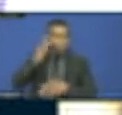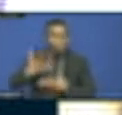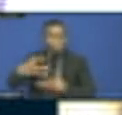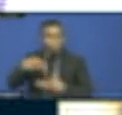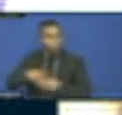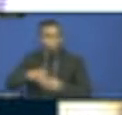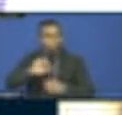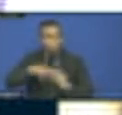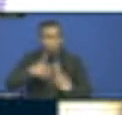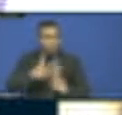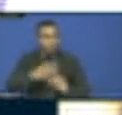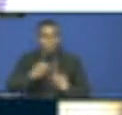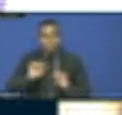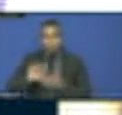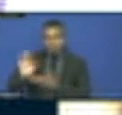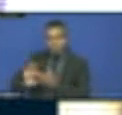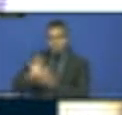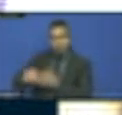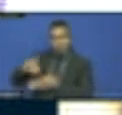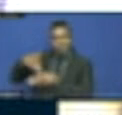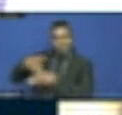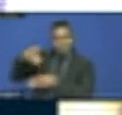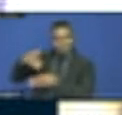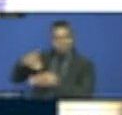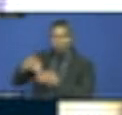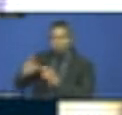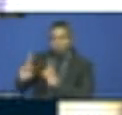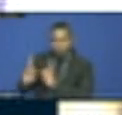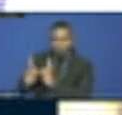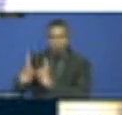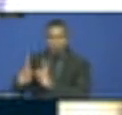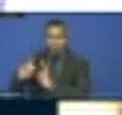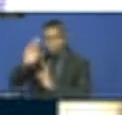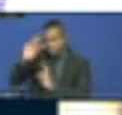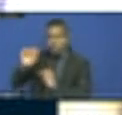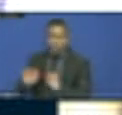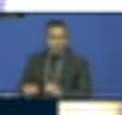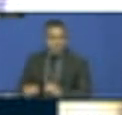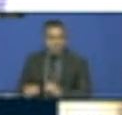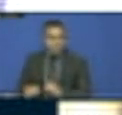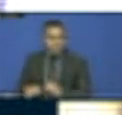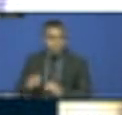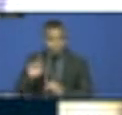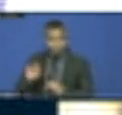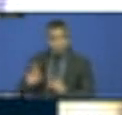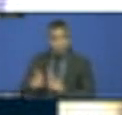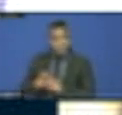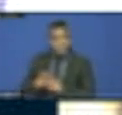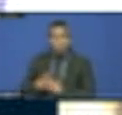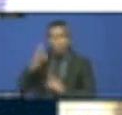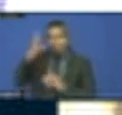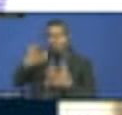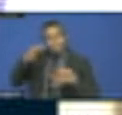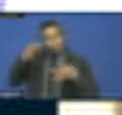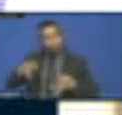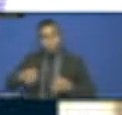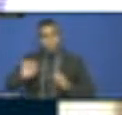in an electoral system of a hybrid, proportional as well as first-past-the-post. And we think